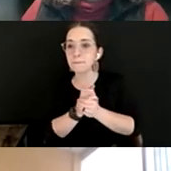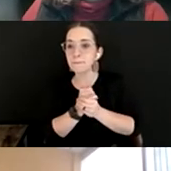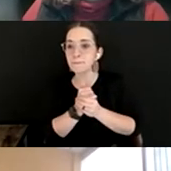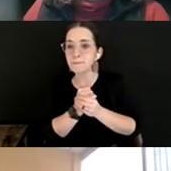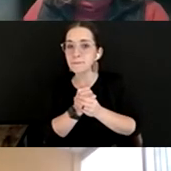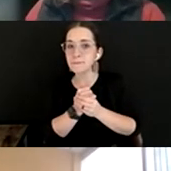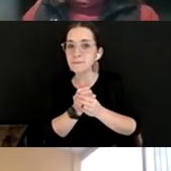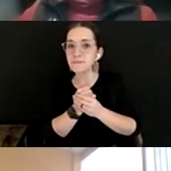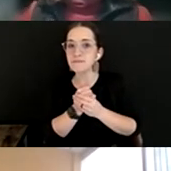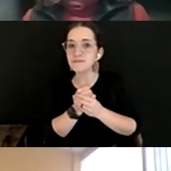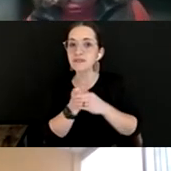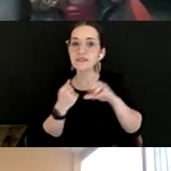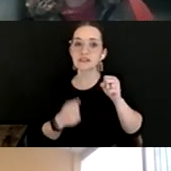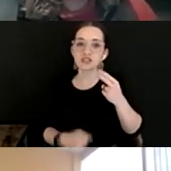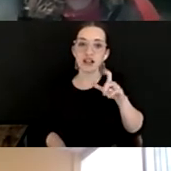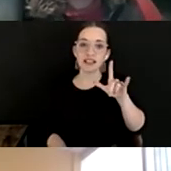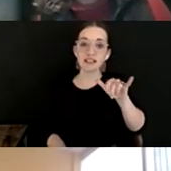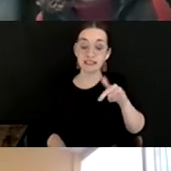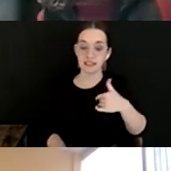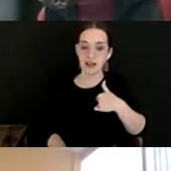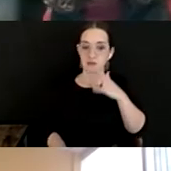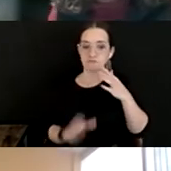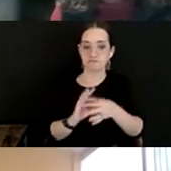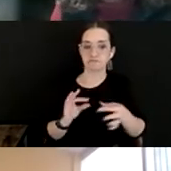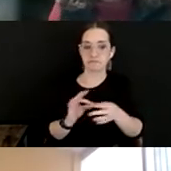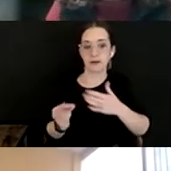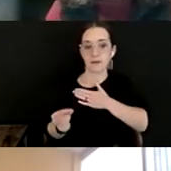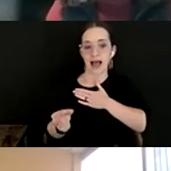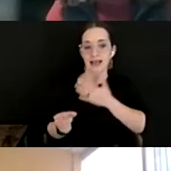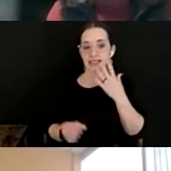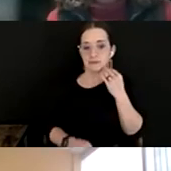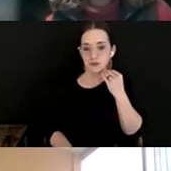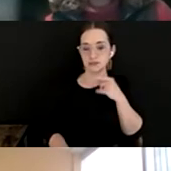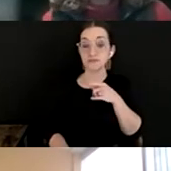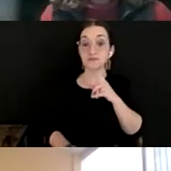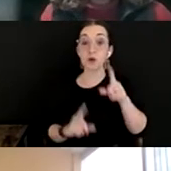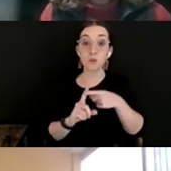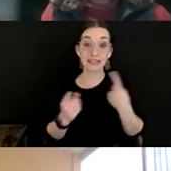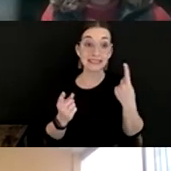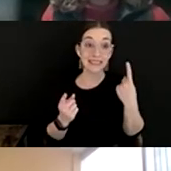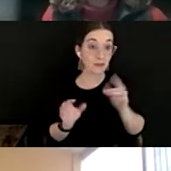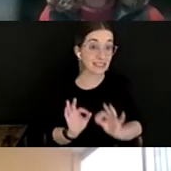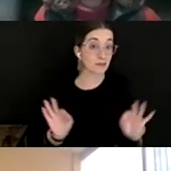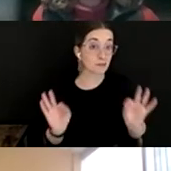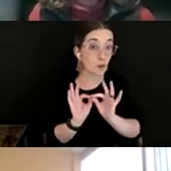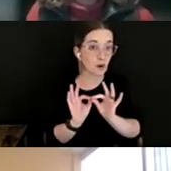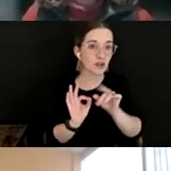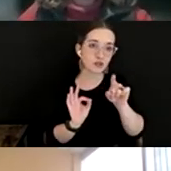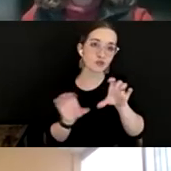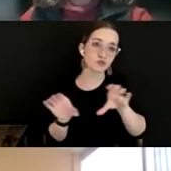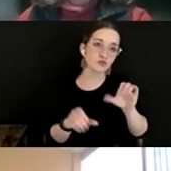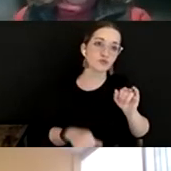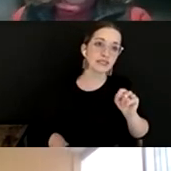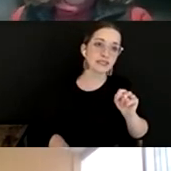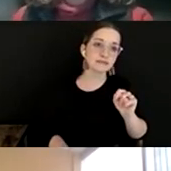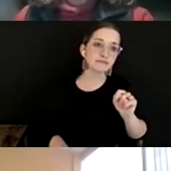You know, I, so I ll just speak to my experiences that when something s important, you do it and you figure out how to, that s my,